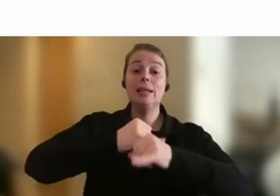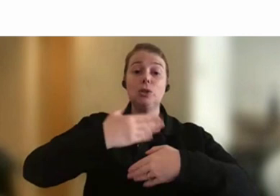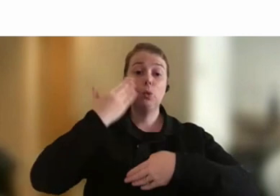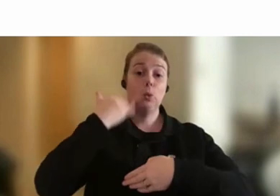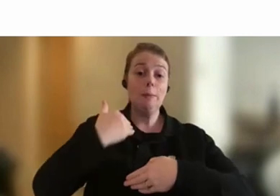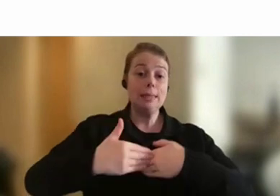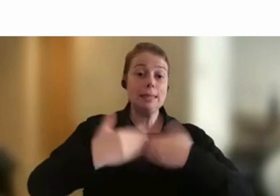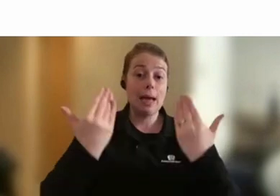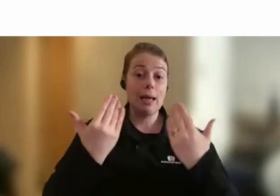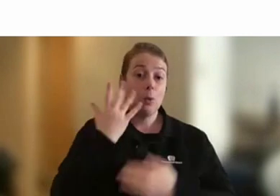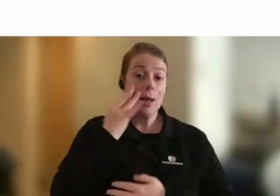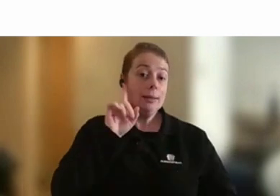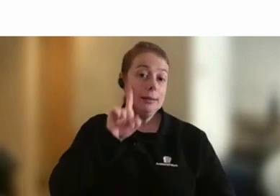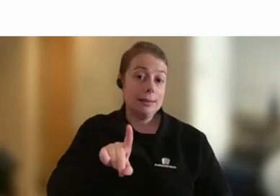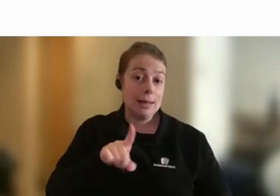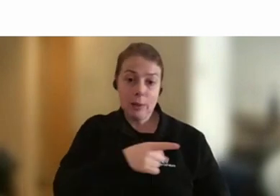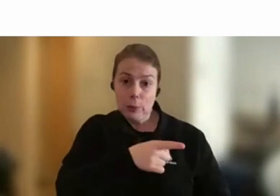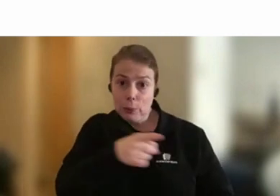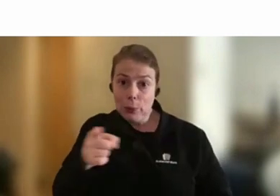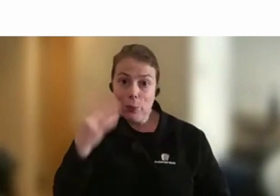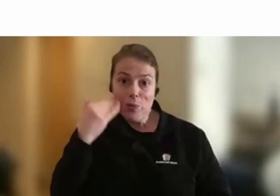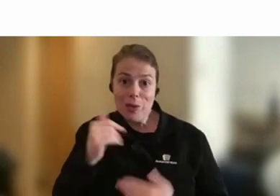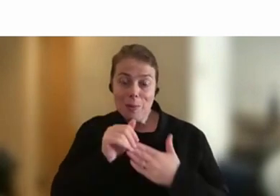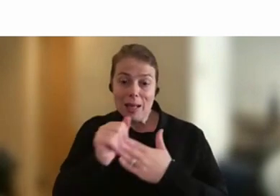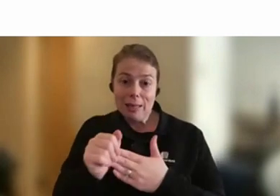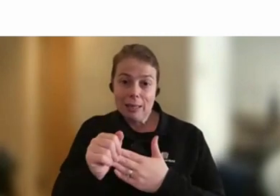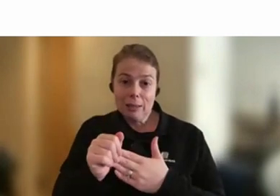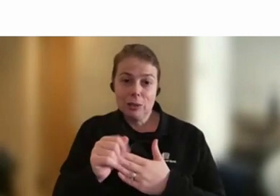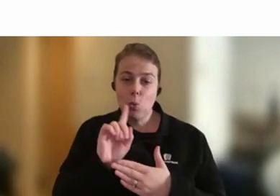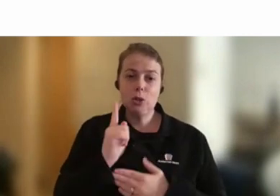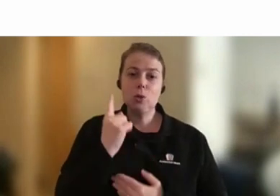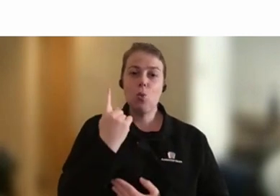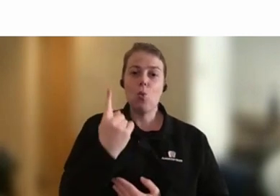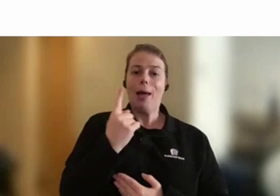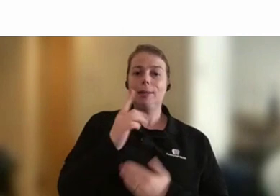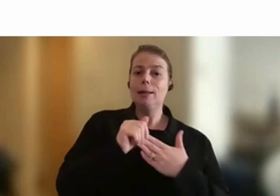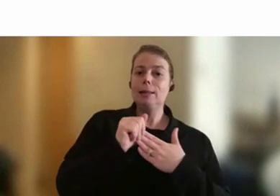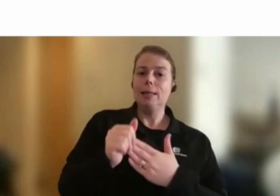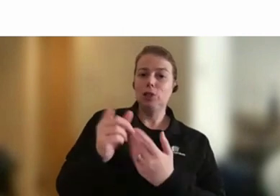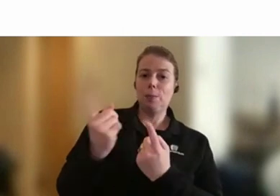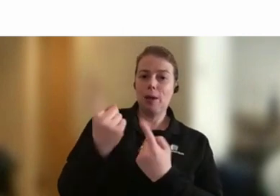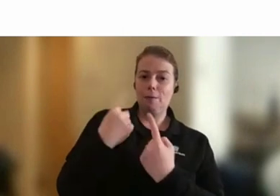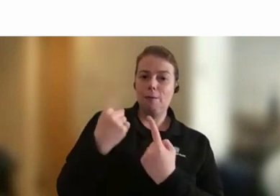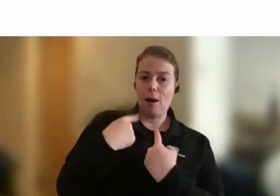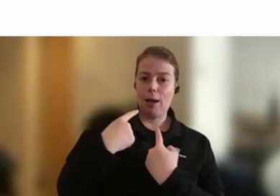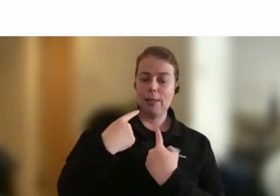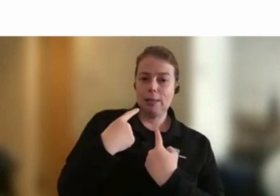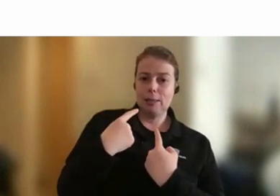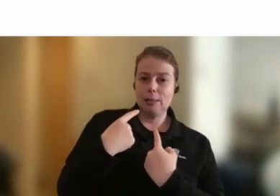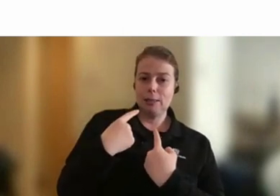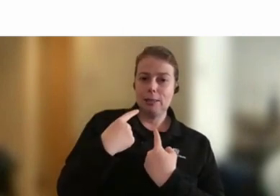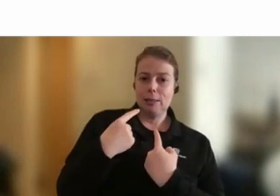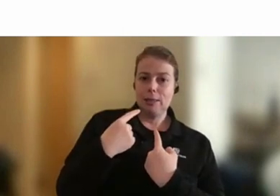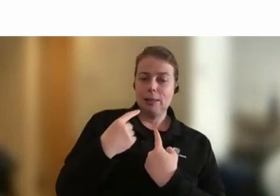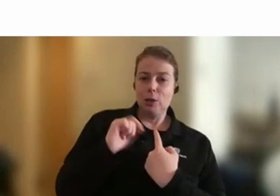As female leaders, what is one leadership advice that you have received that you must share with the audience?